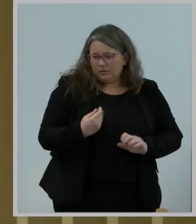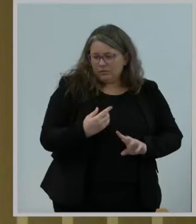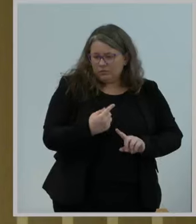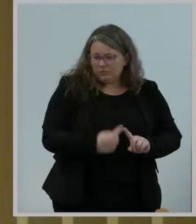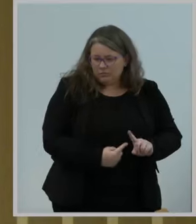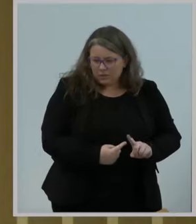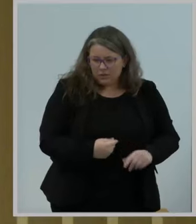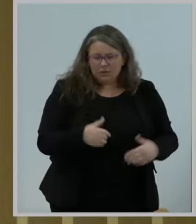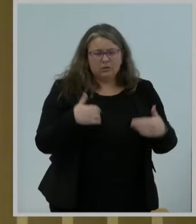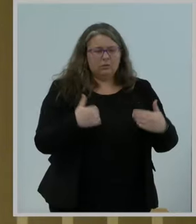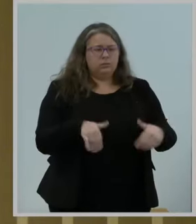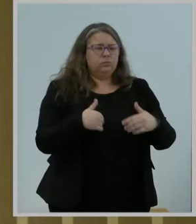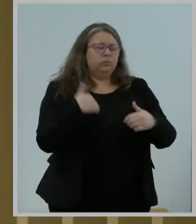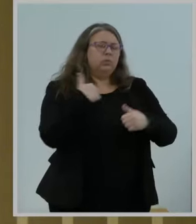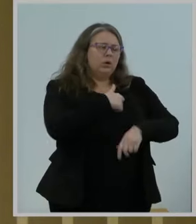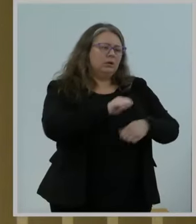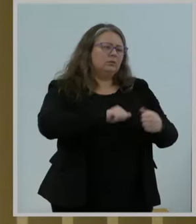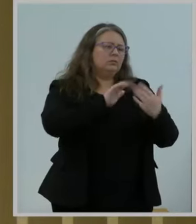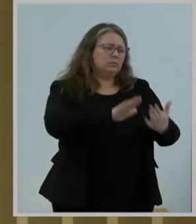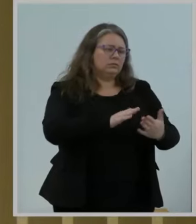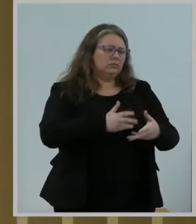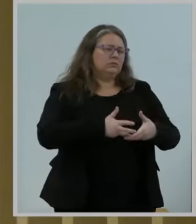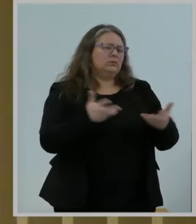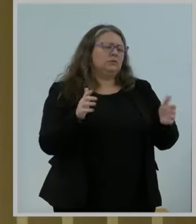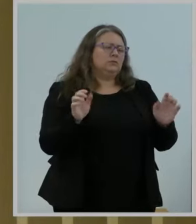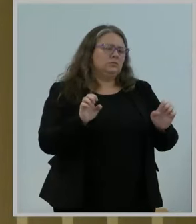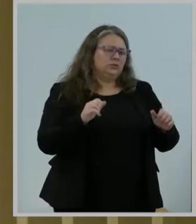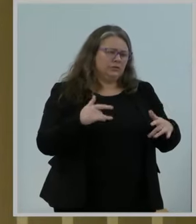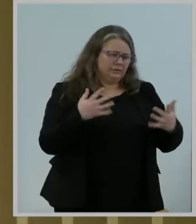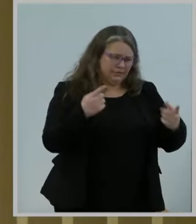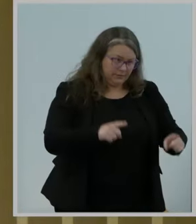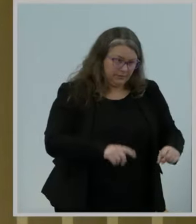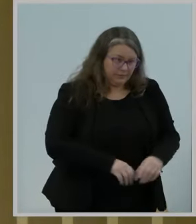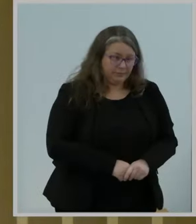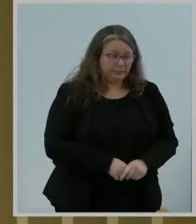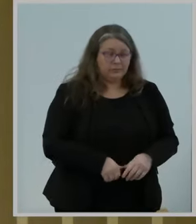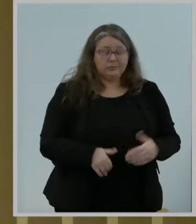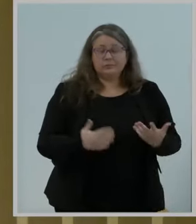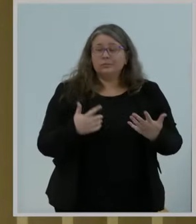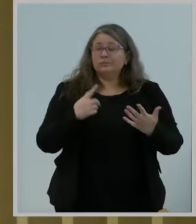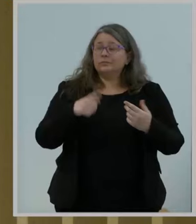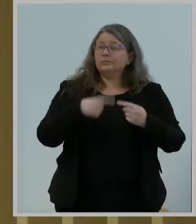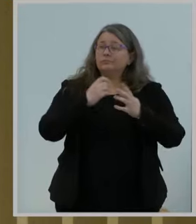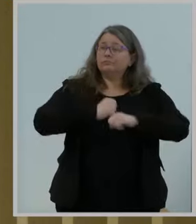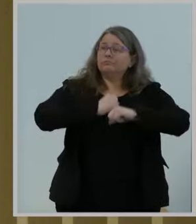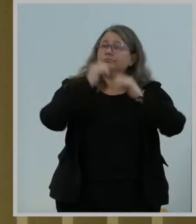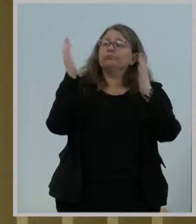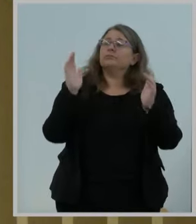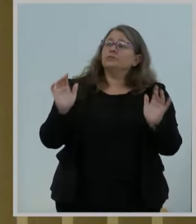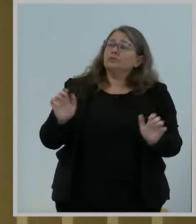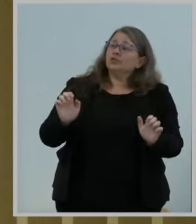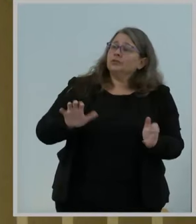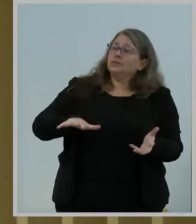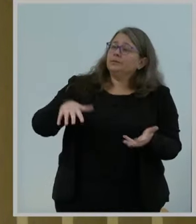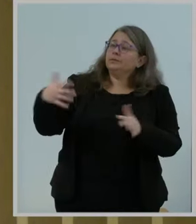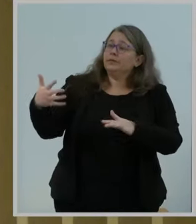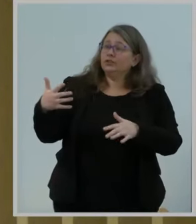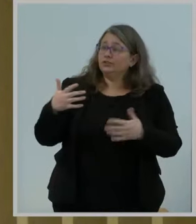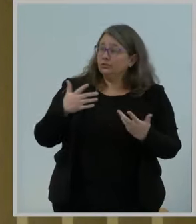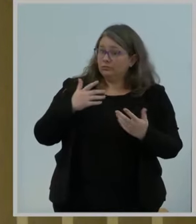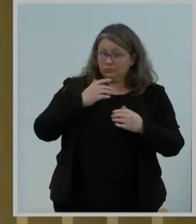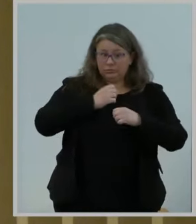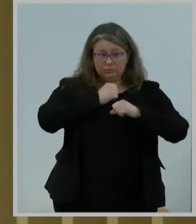disasters may be the first emergencies that come to mind, when we think of the wireless emergency alert system Federal State local